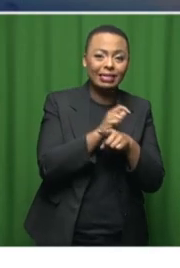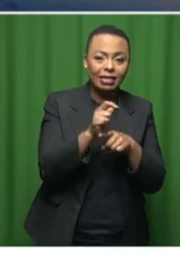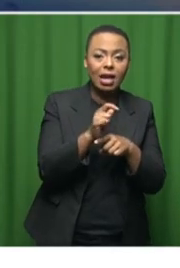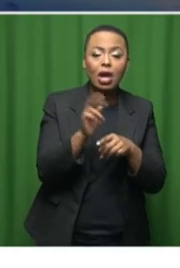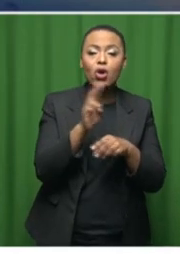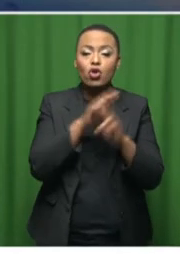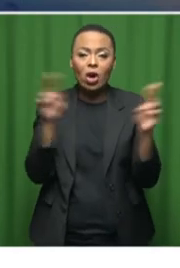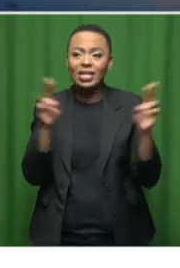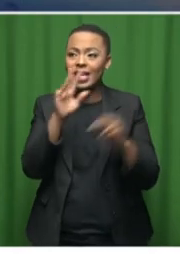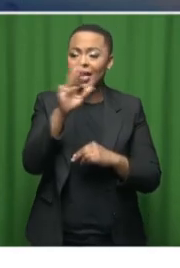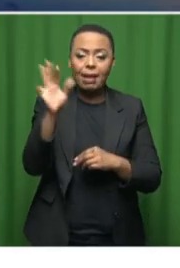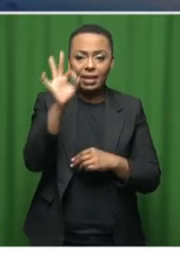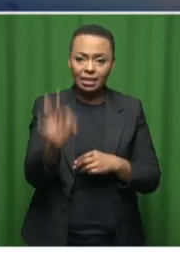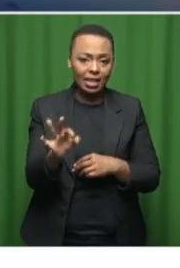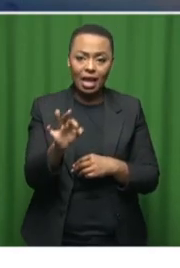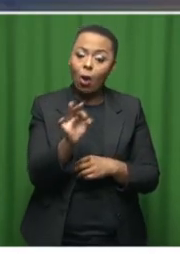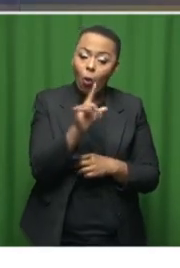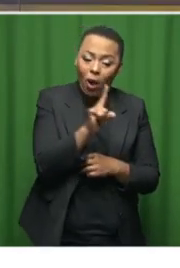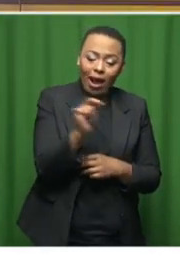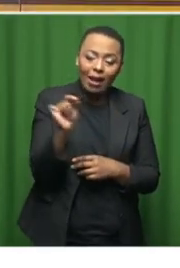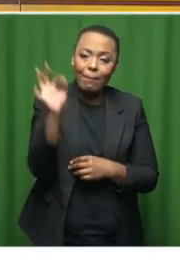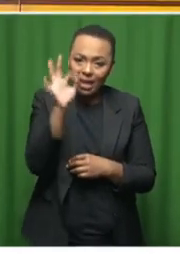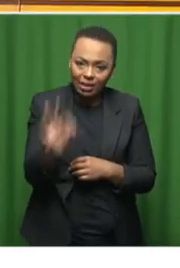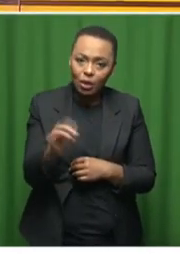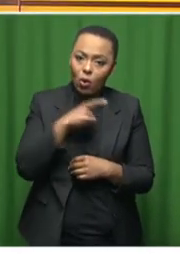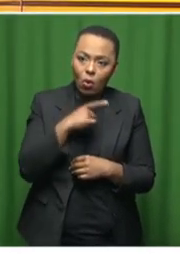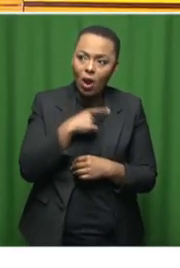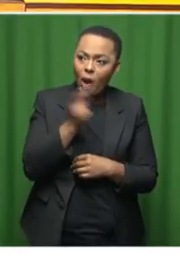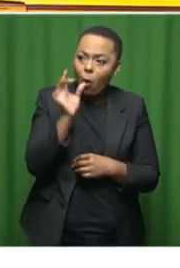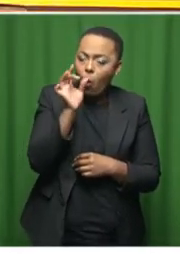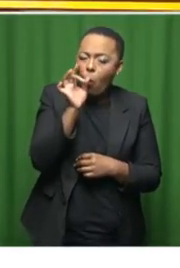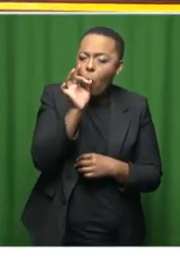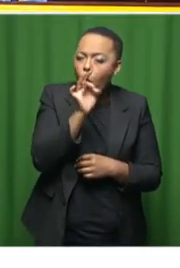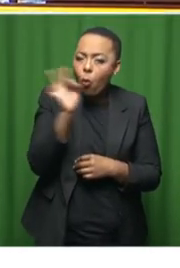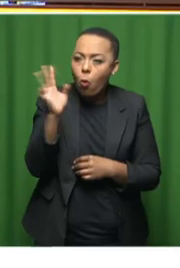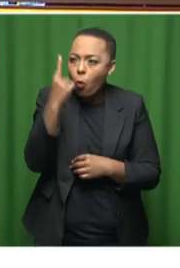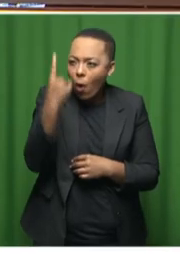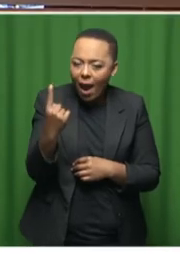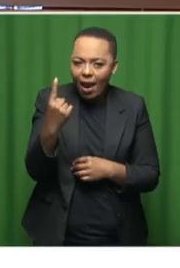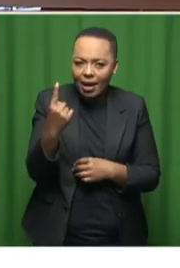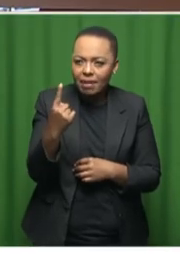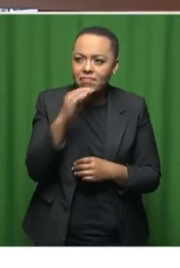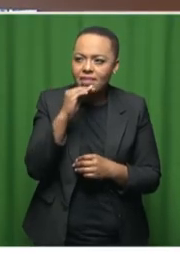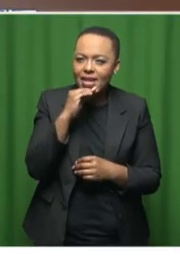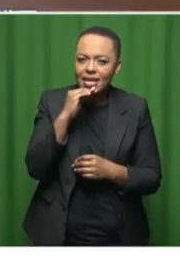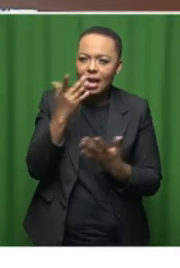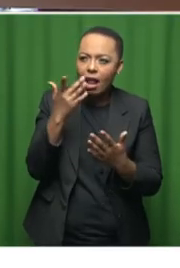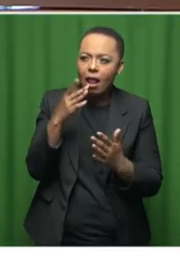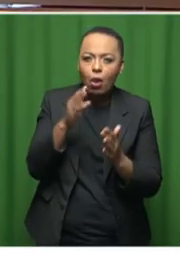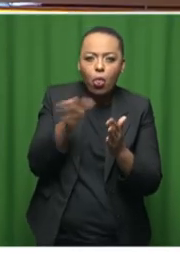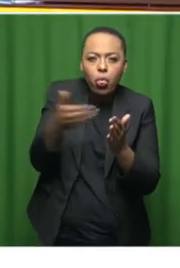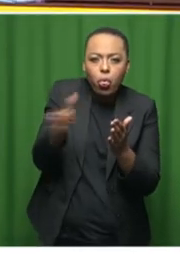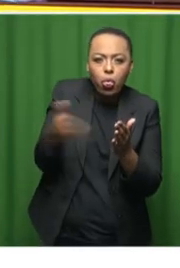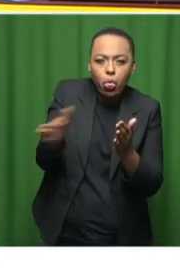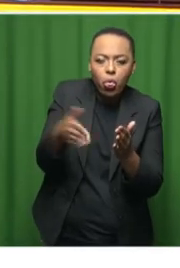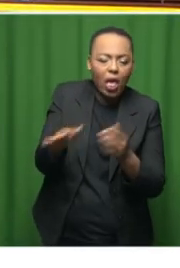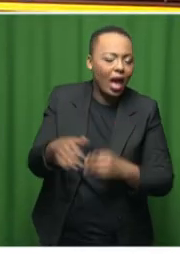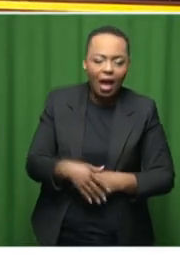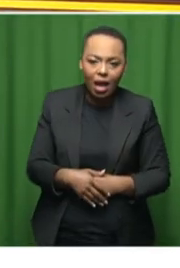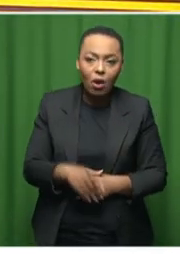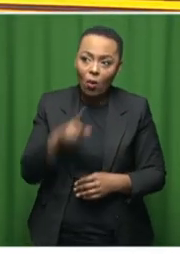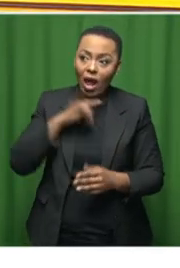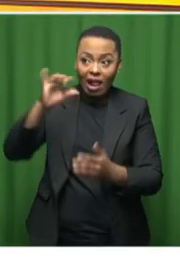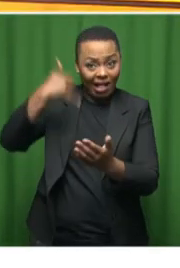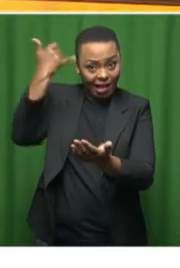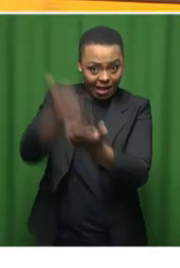99%. Because we can't afford a 1% in the aviation sector. That's what causes crashes. Yes,